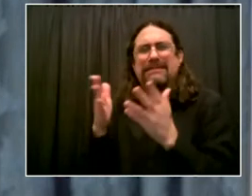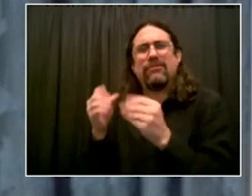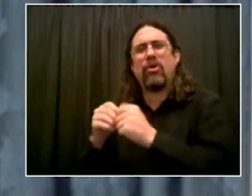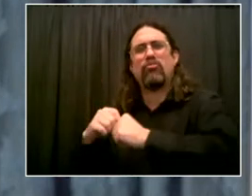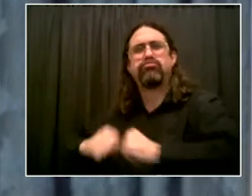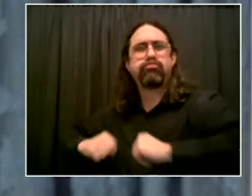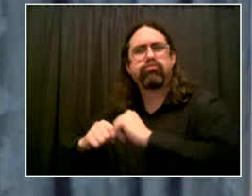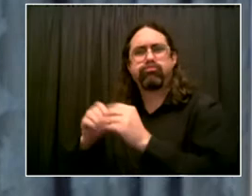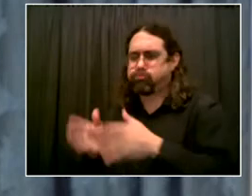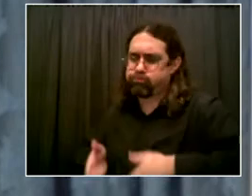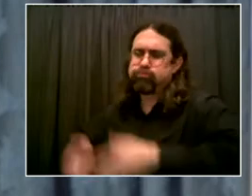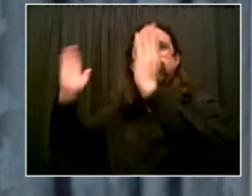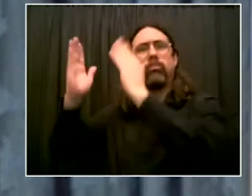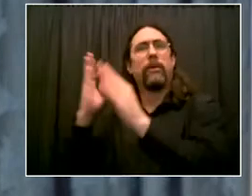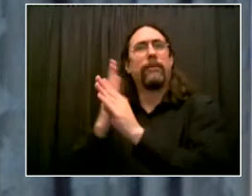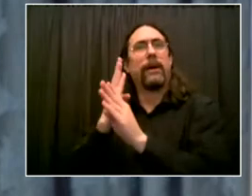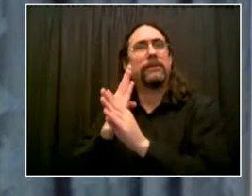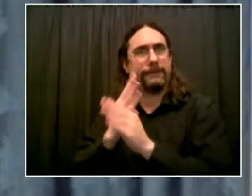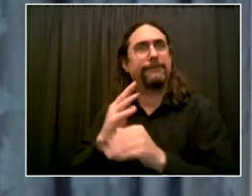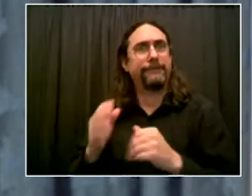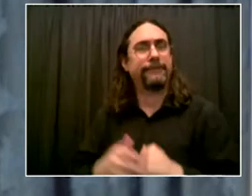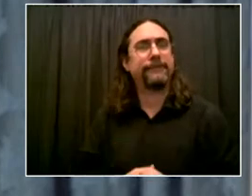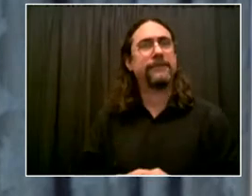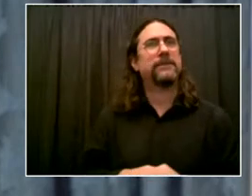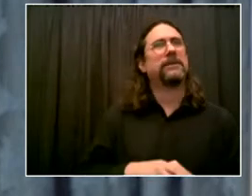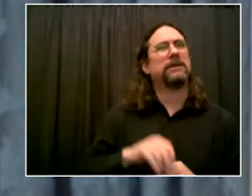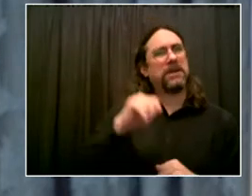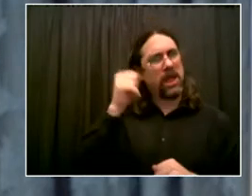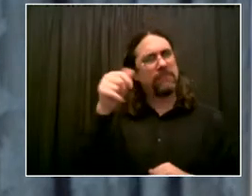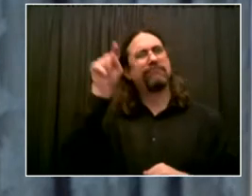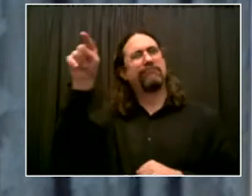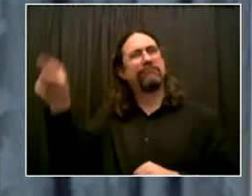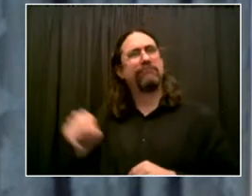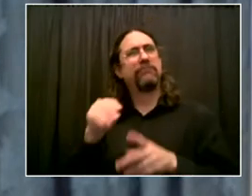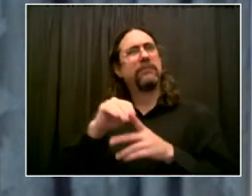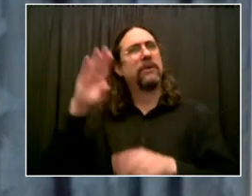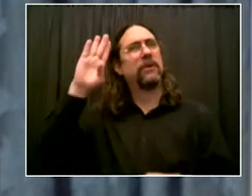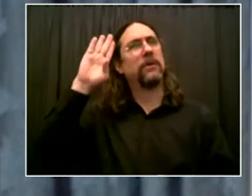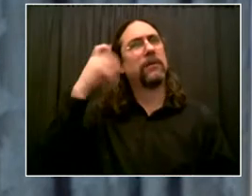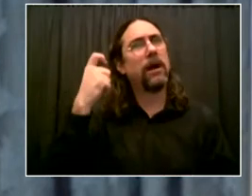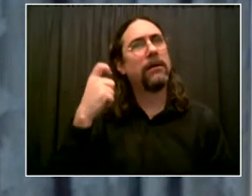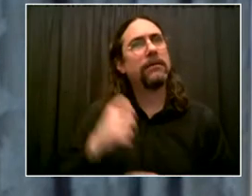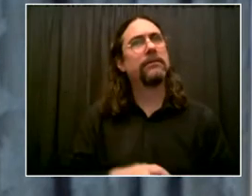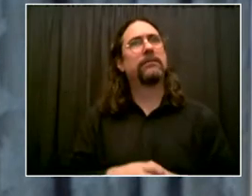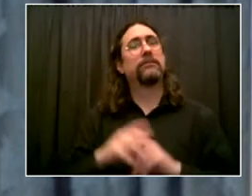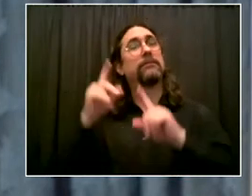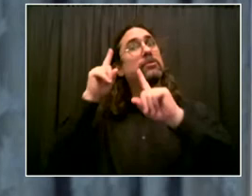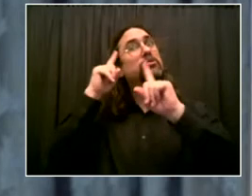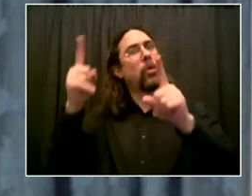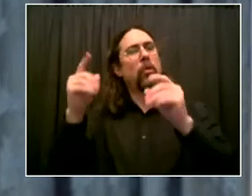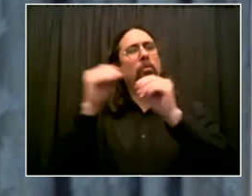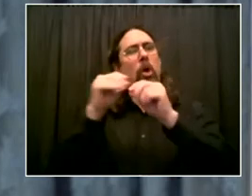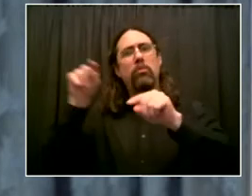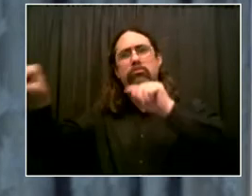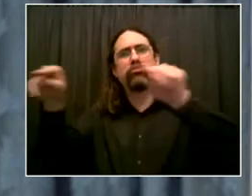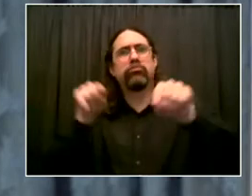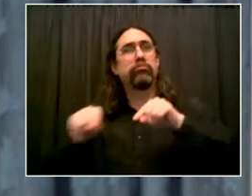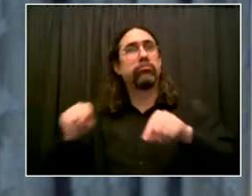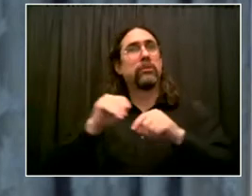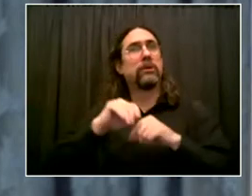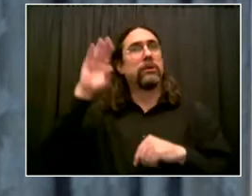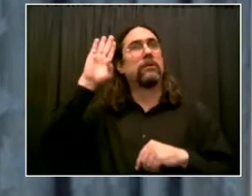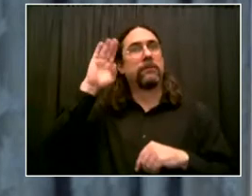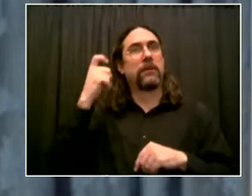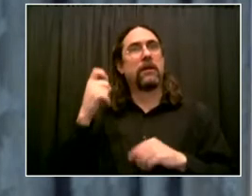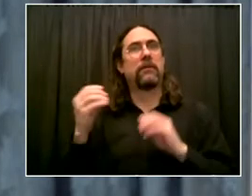Speaking of the Bronx, we're talking about more bus lanes, bus boarding islands, to make getting on and off the